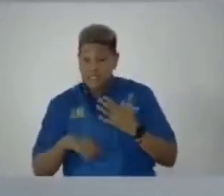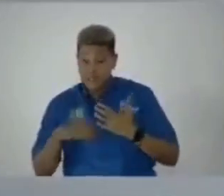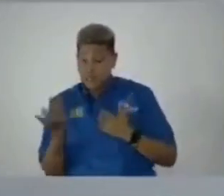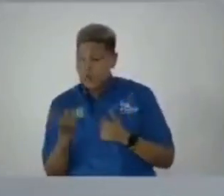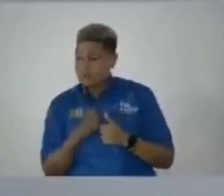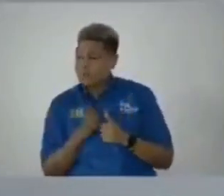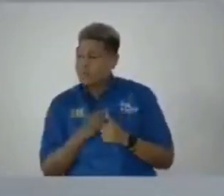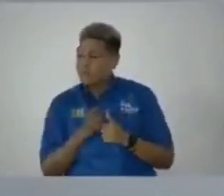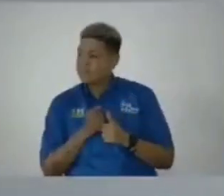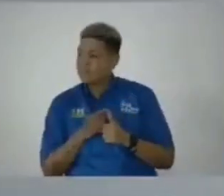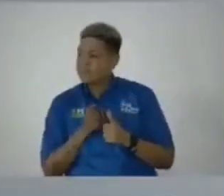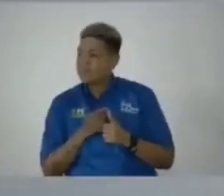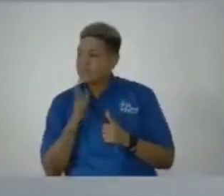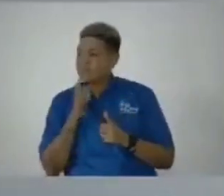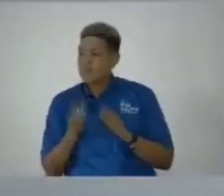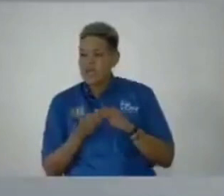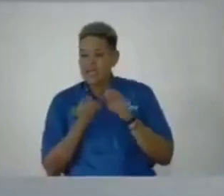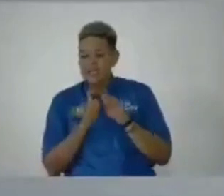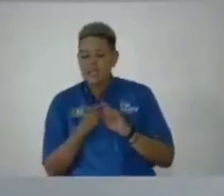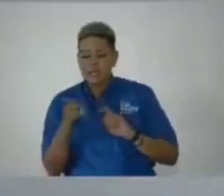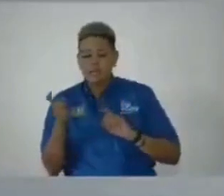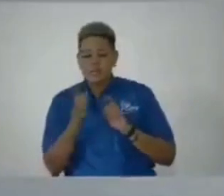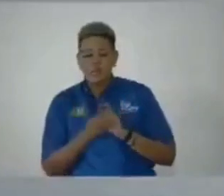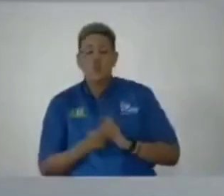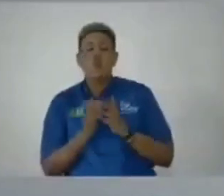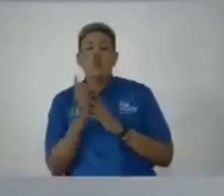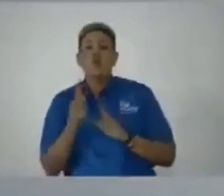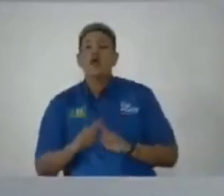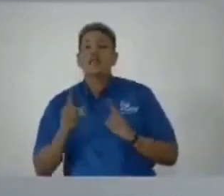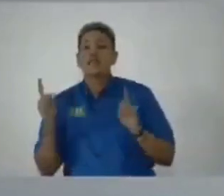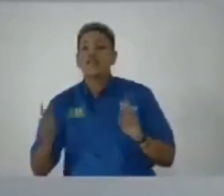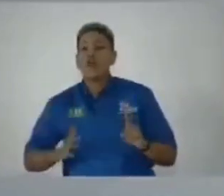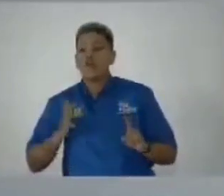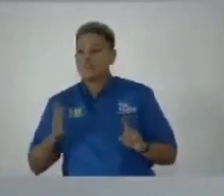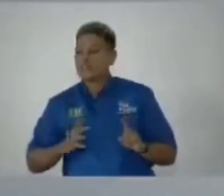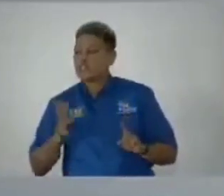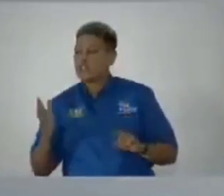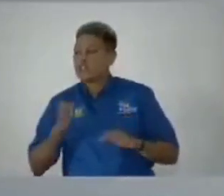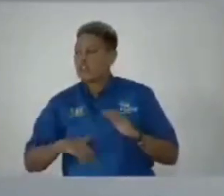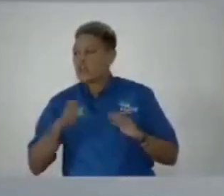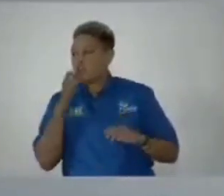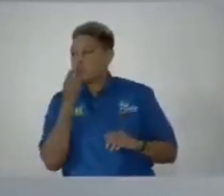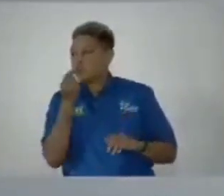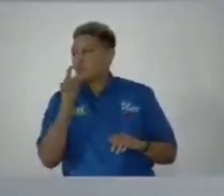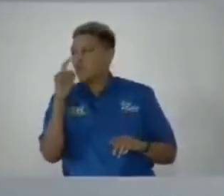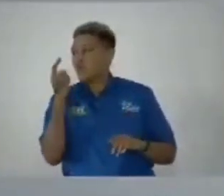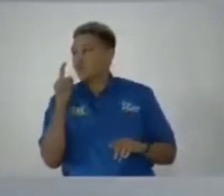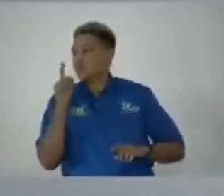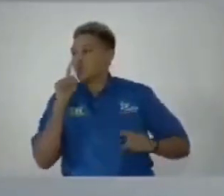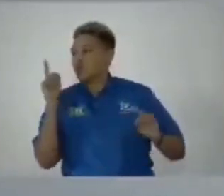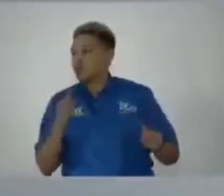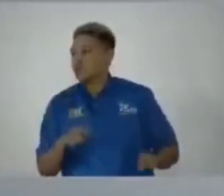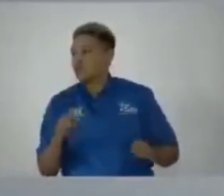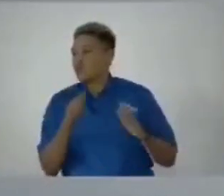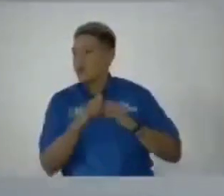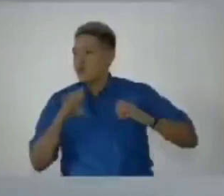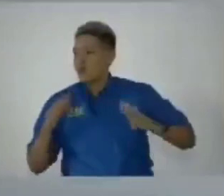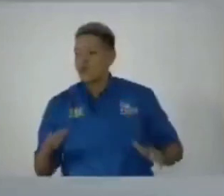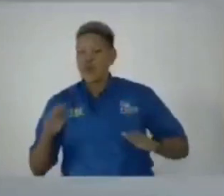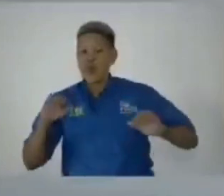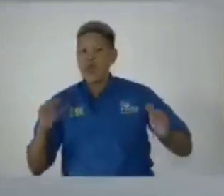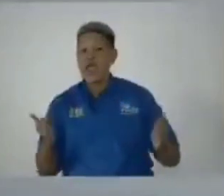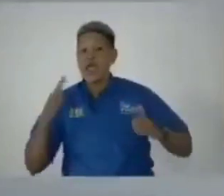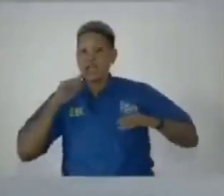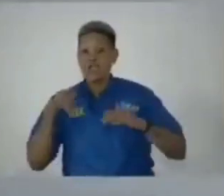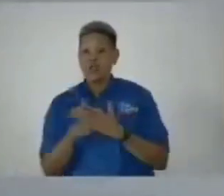the addendum is ordered by a different official than who did the original report without any